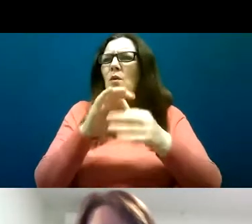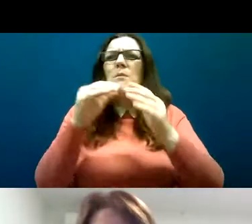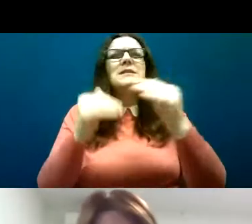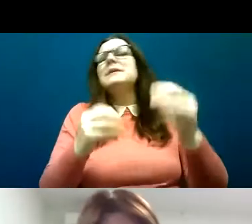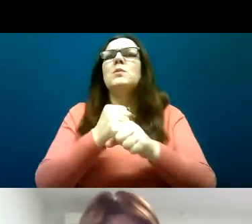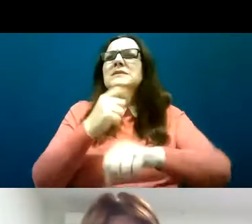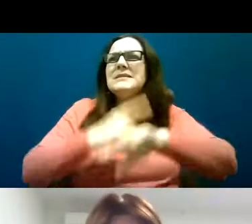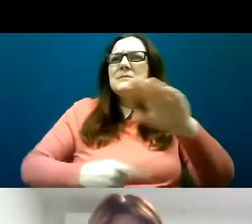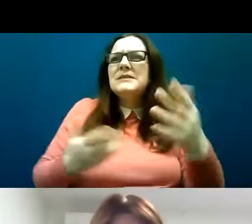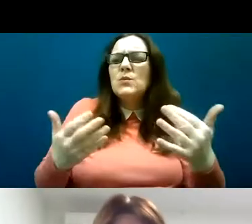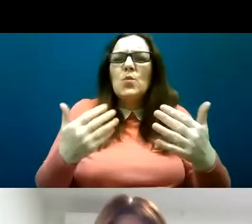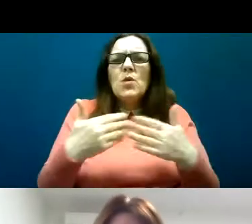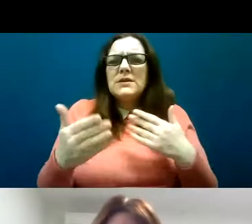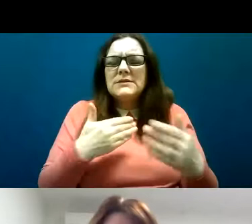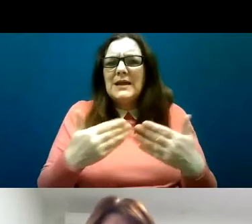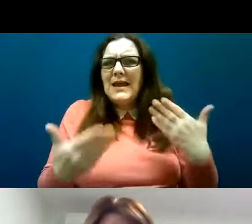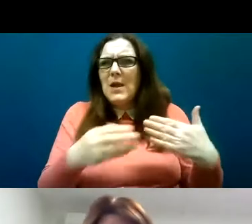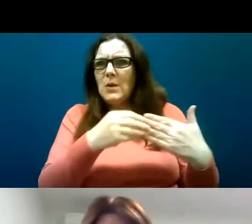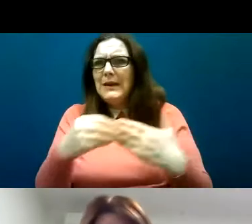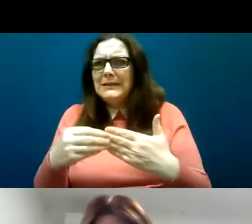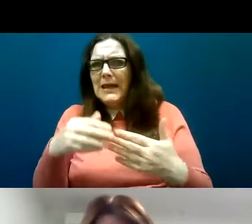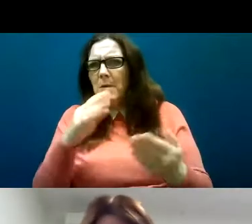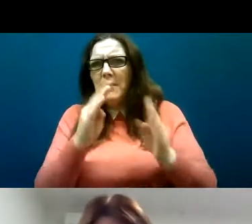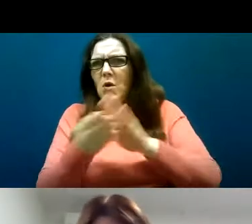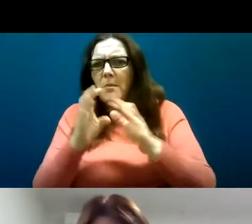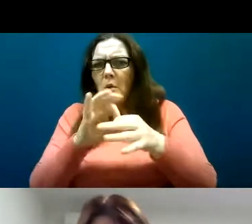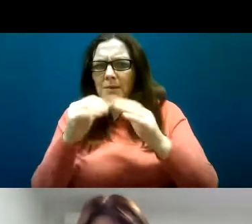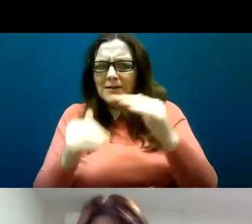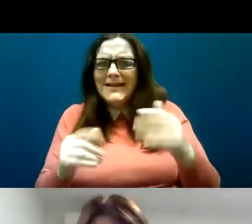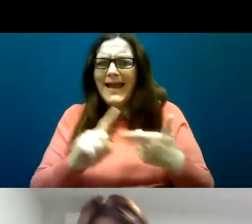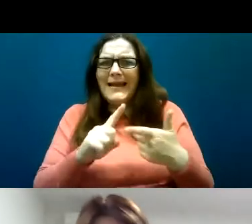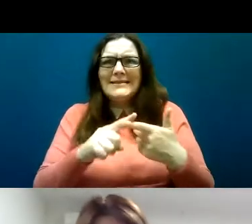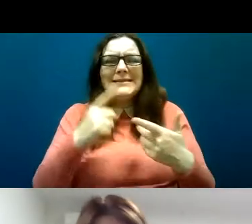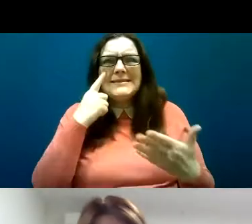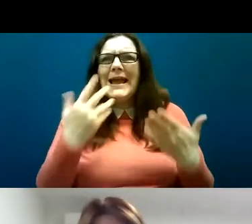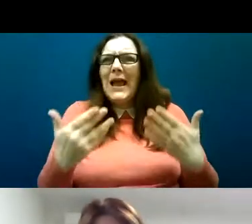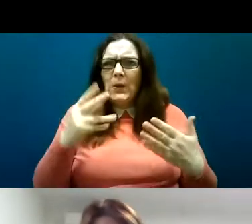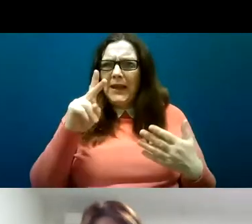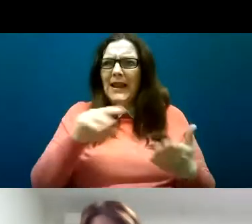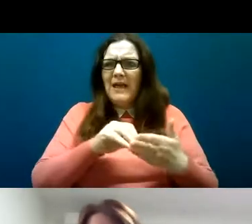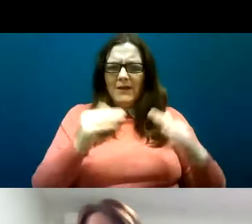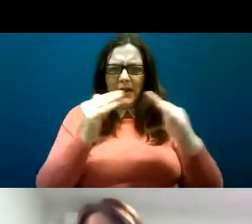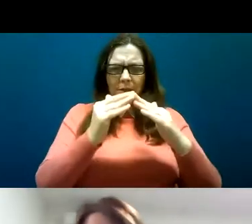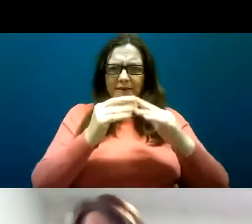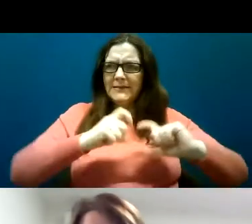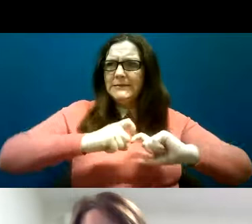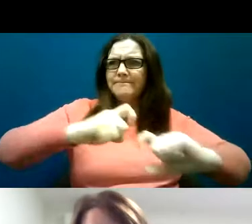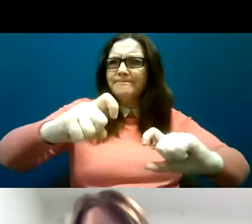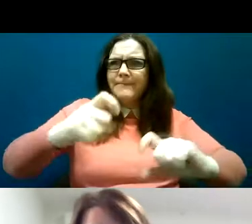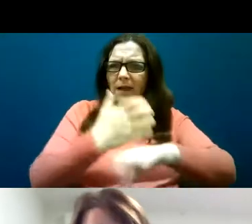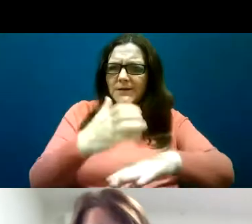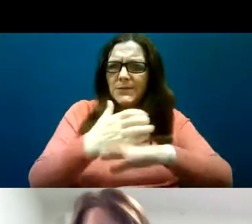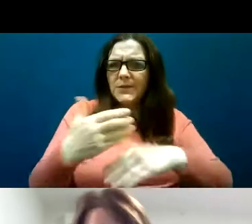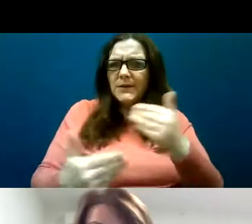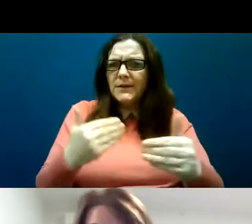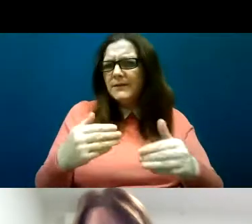homelessness, as well as the challenges people face to having stable housing options and factors that lead to this group being